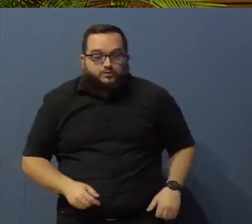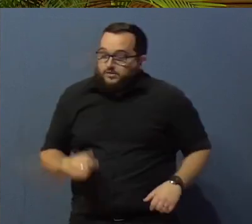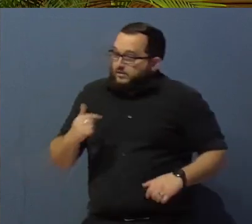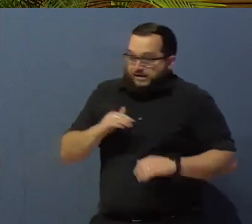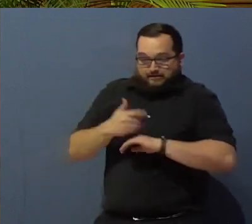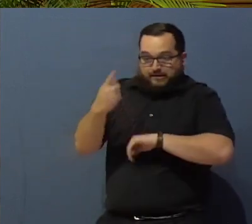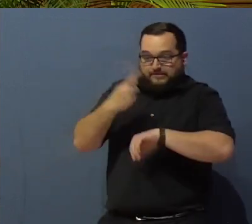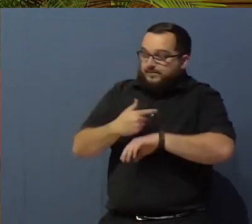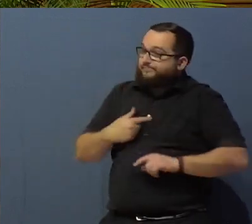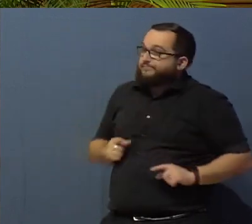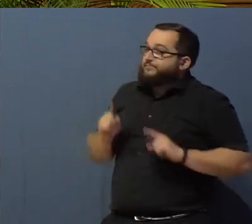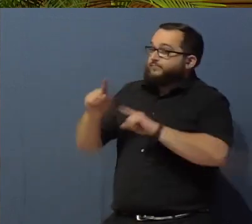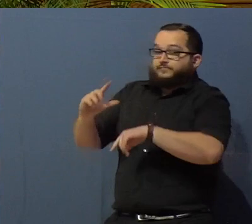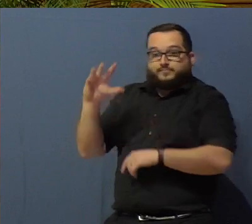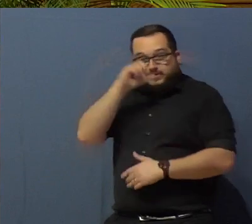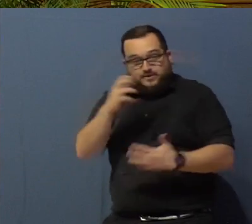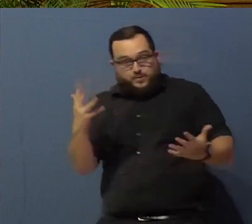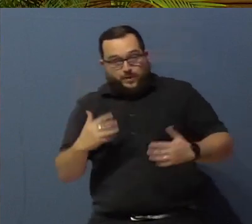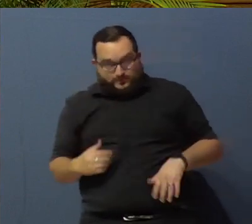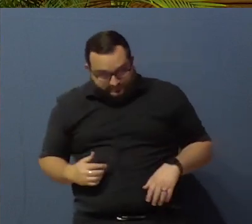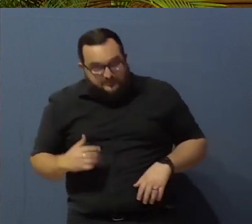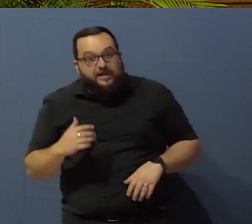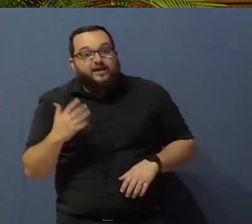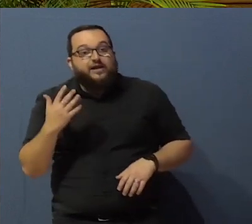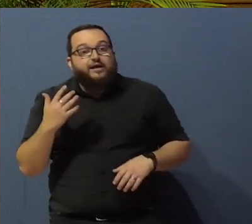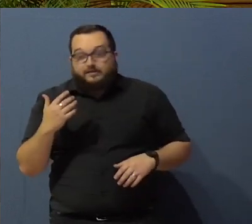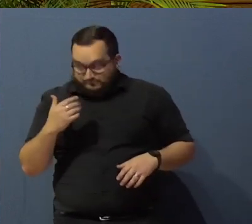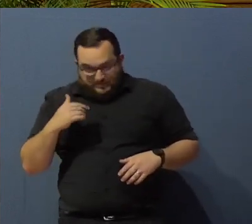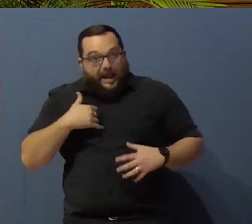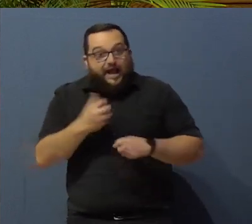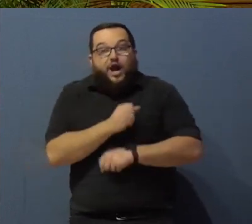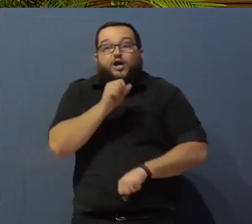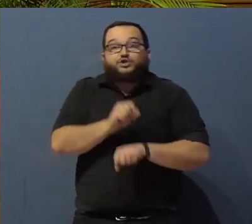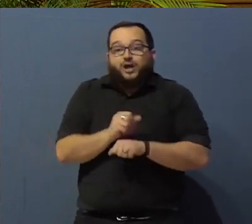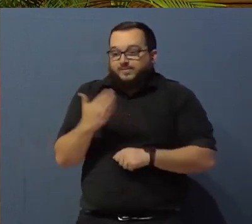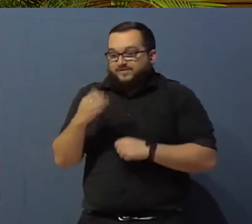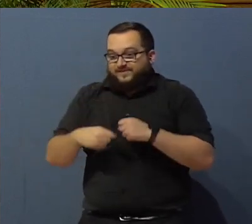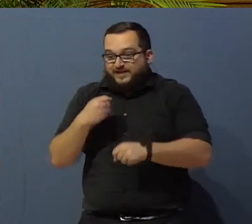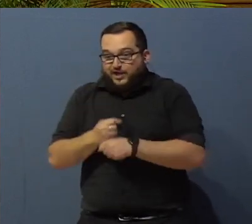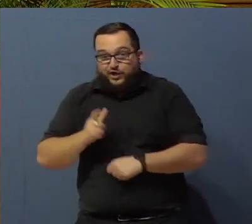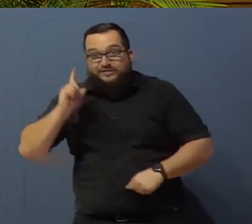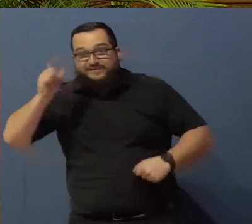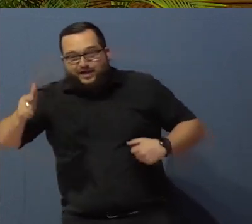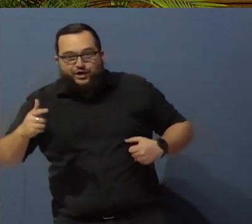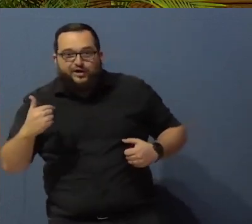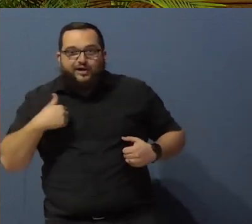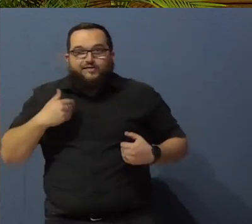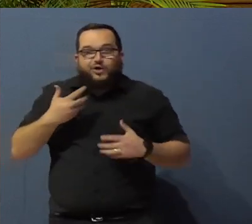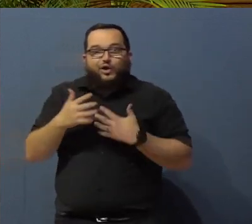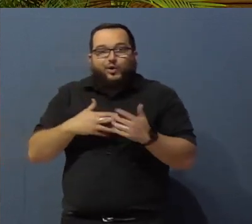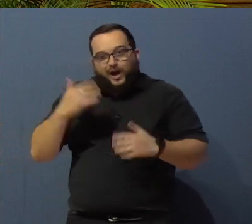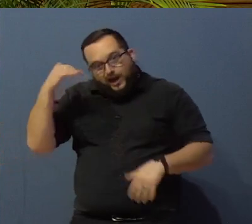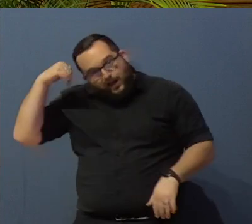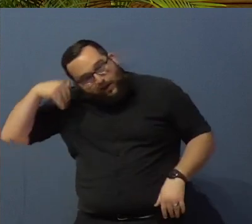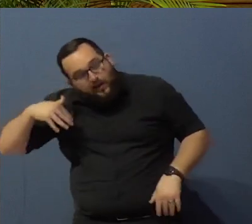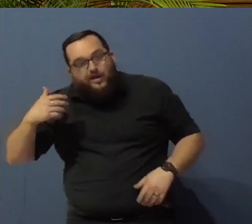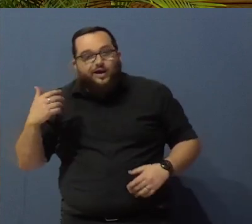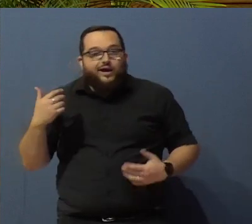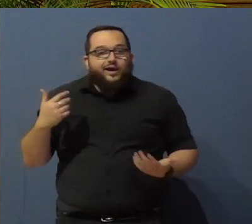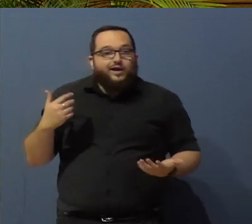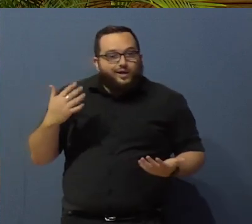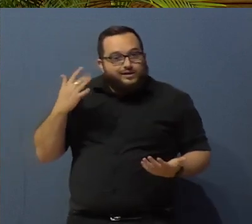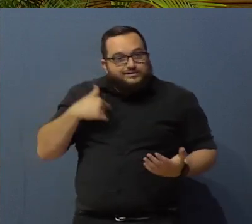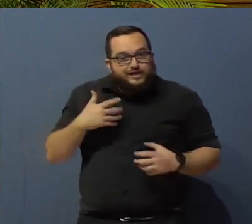went the next day, and guess what? Fifteen years later, I got gray hair. You know why? Because I got hired at Havenwick with